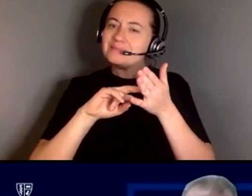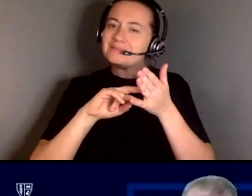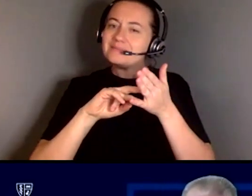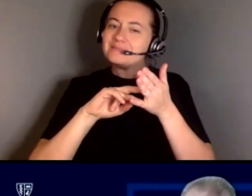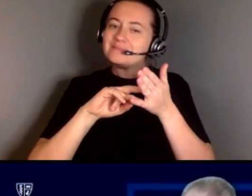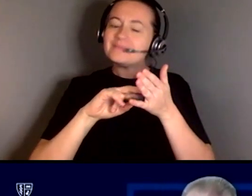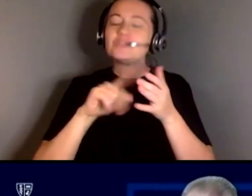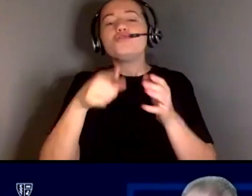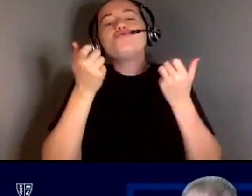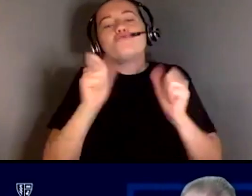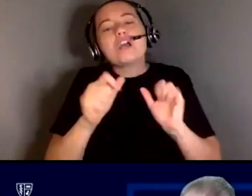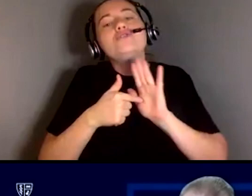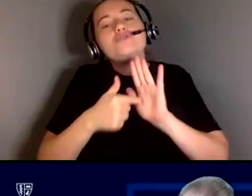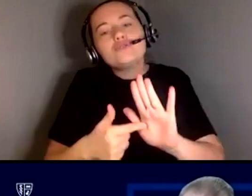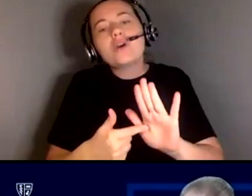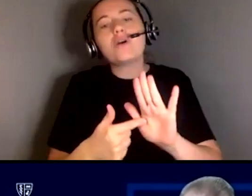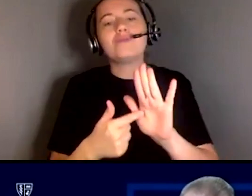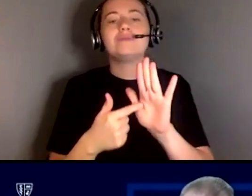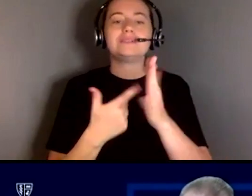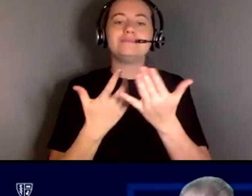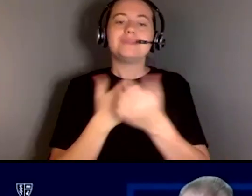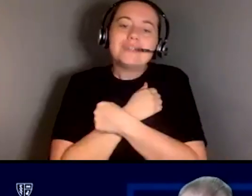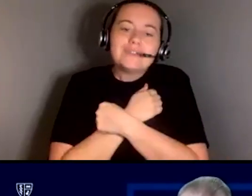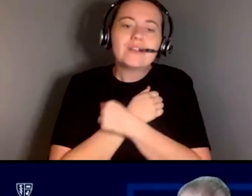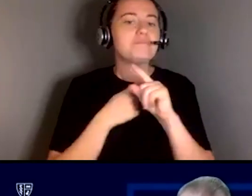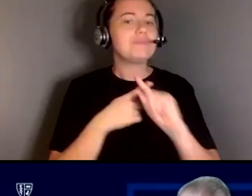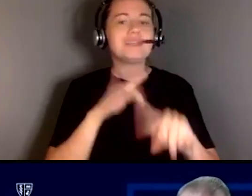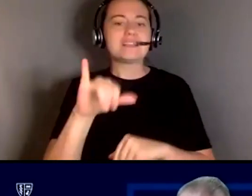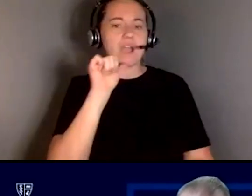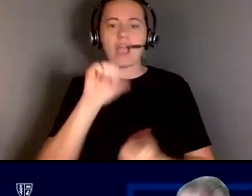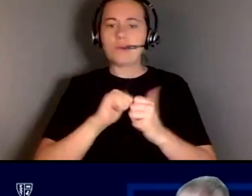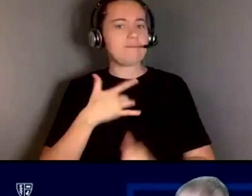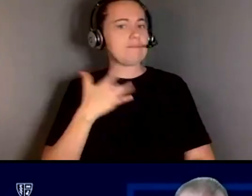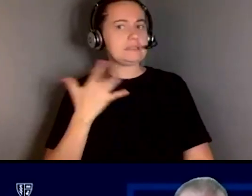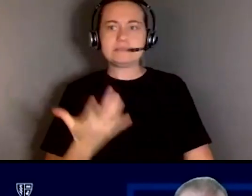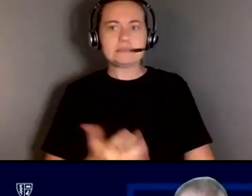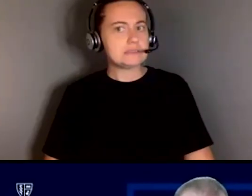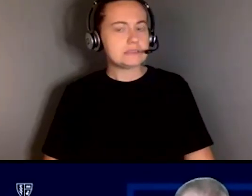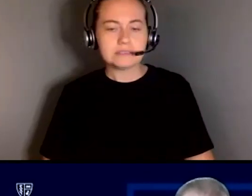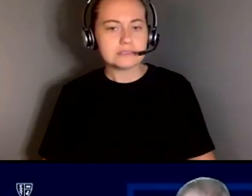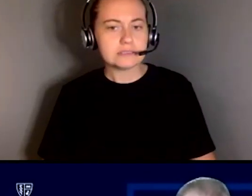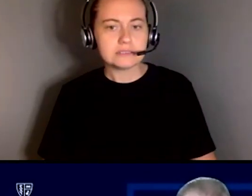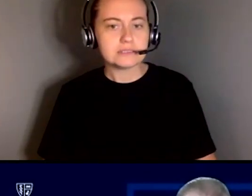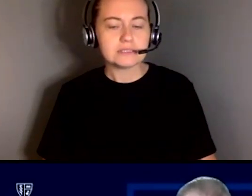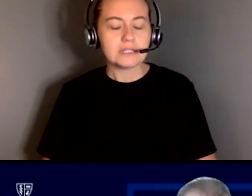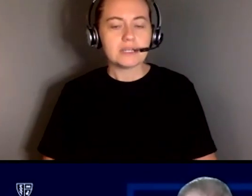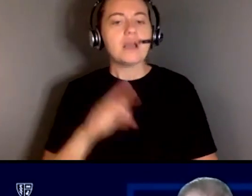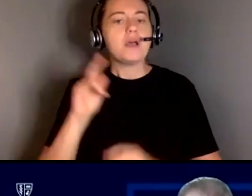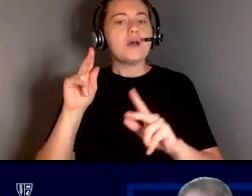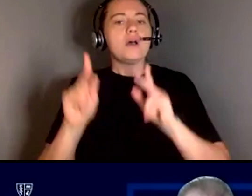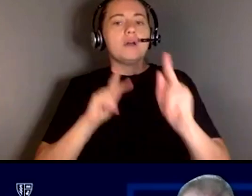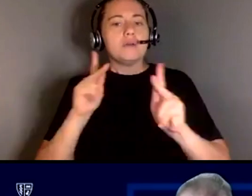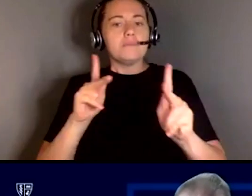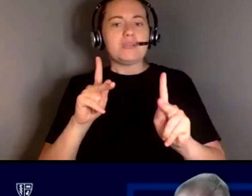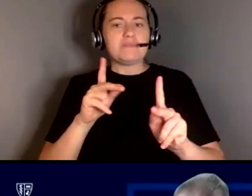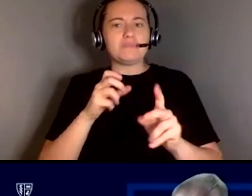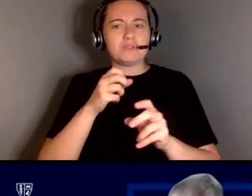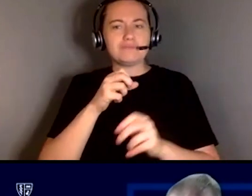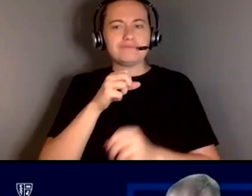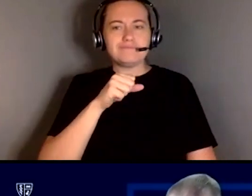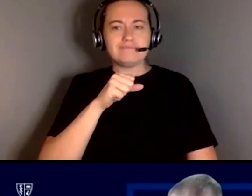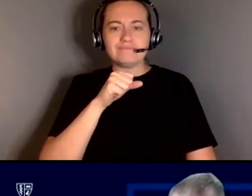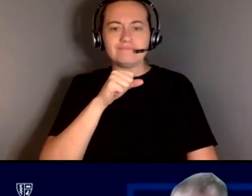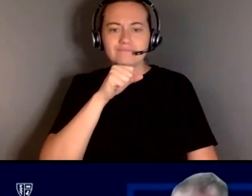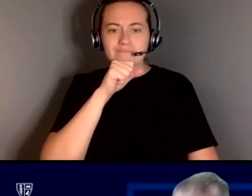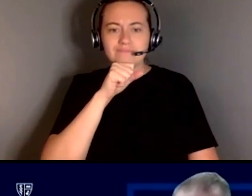it's not how it comes across um people shouting at someone